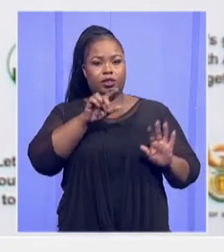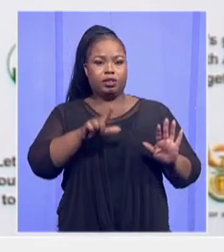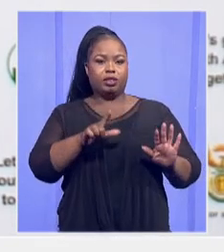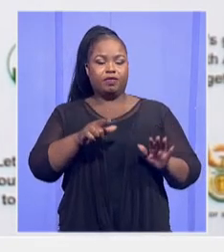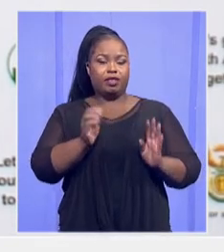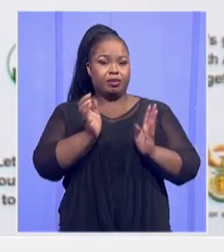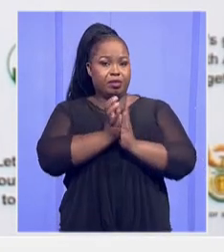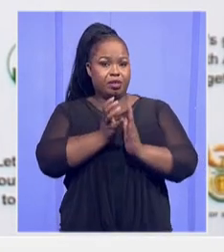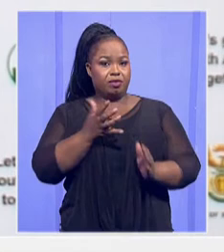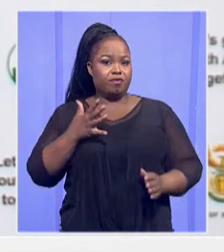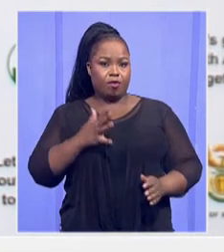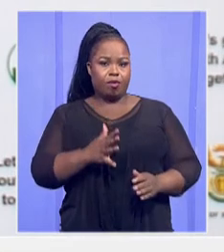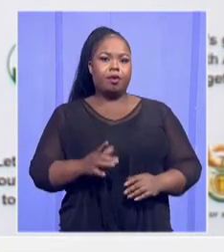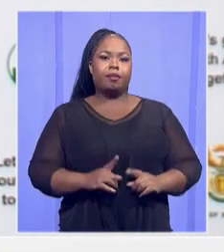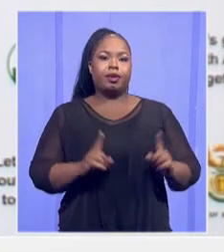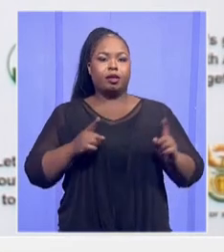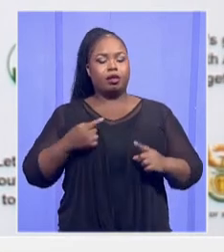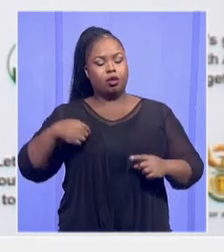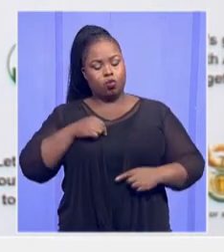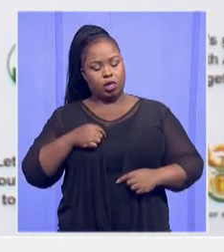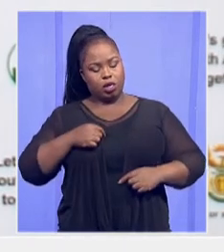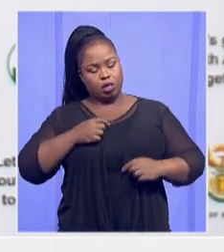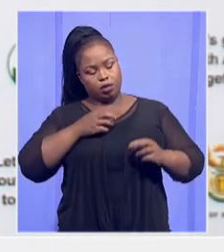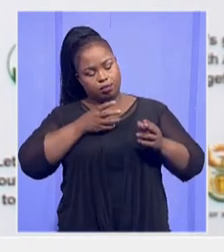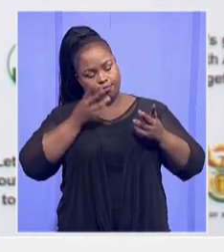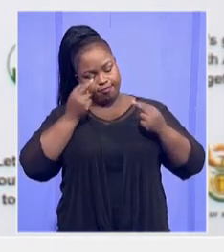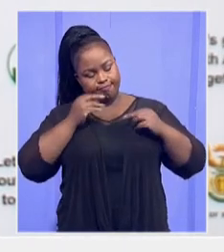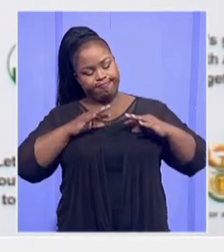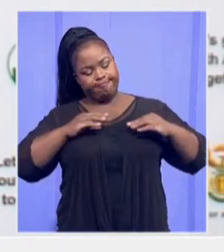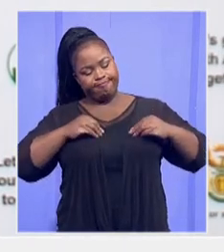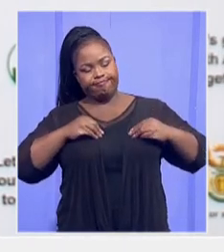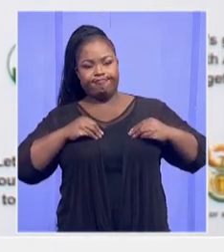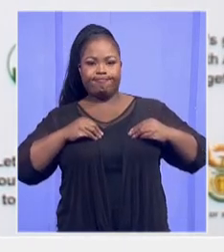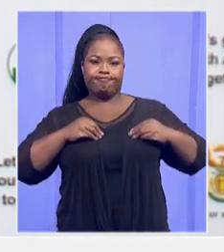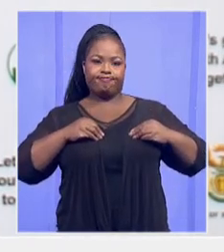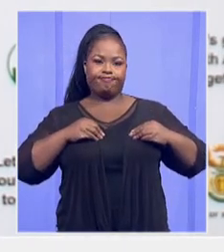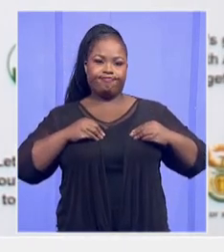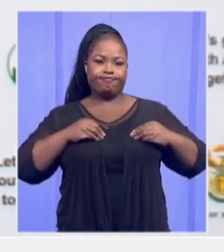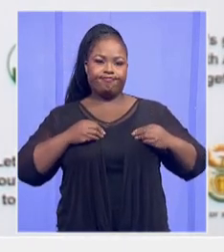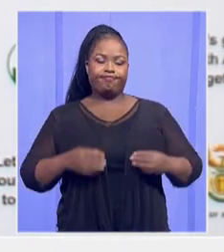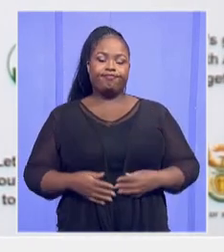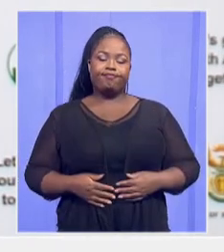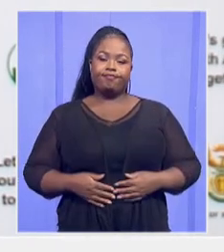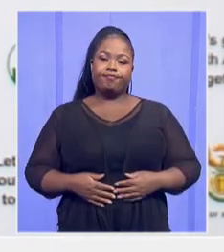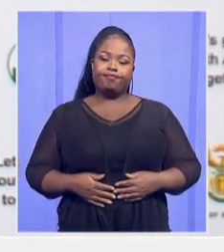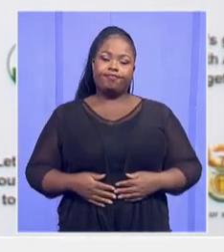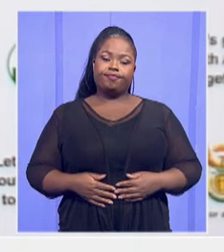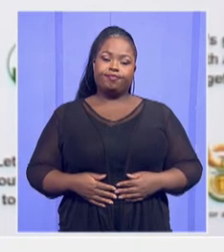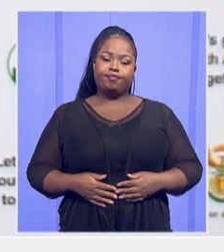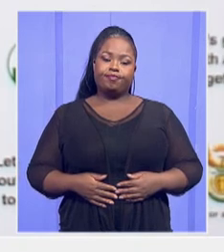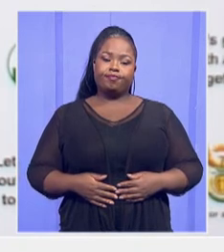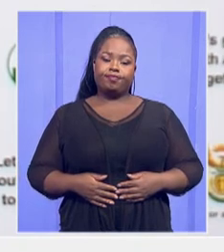with us. And we are going to accede to that request, Minister. The problem statement, background and context